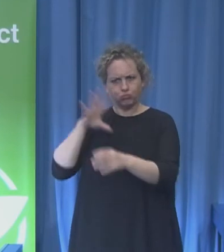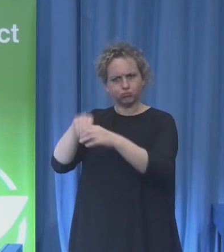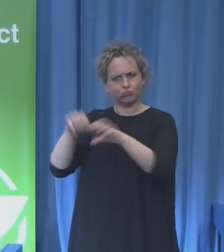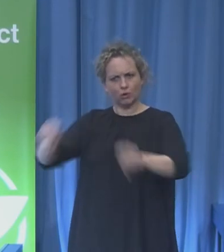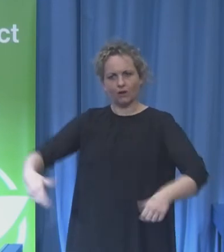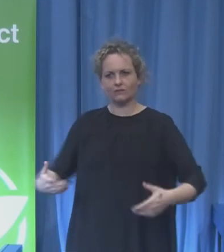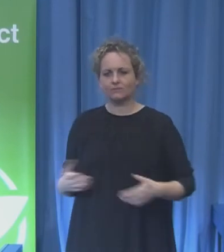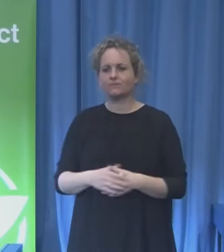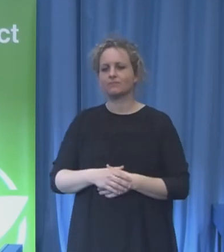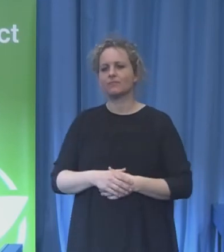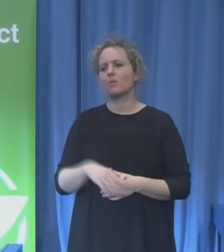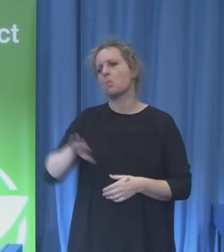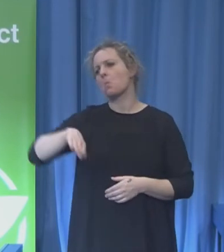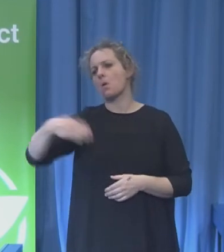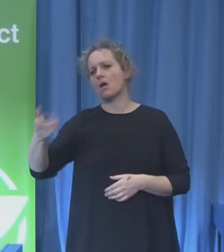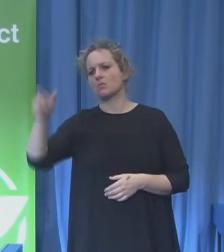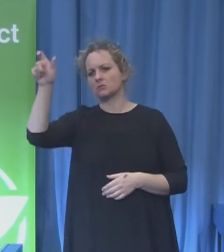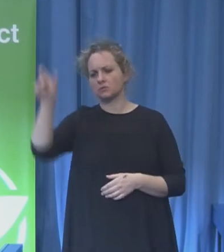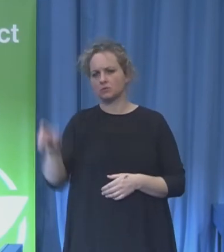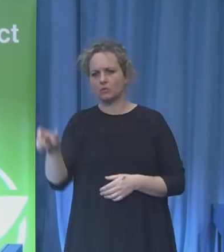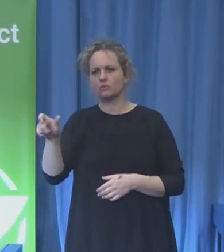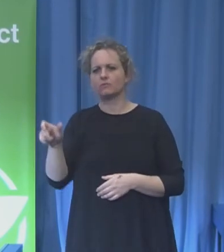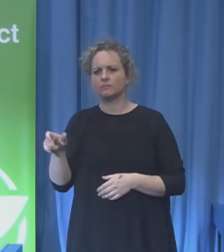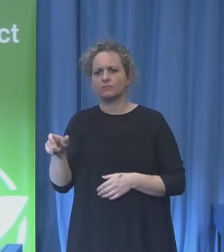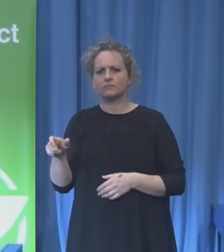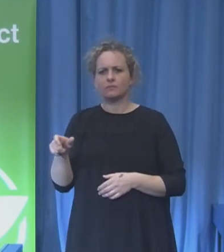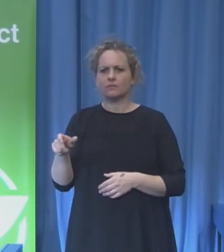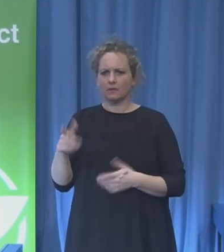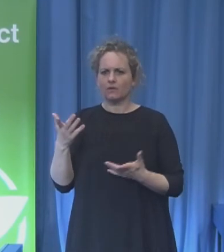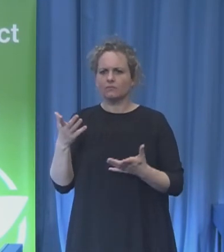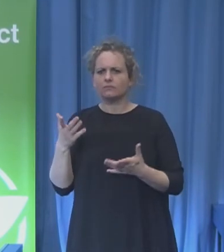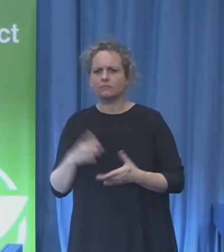and I am outside of the box. Look at me.